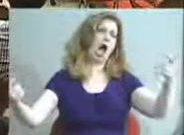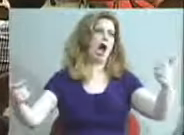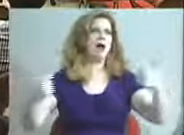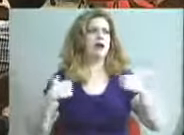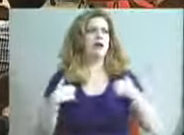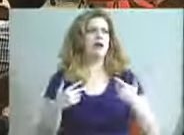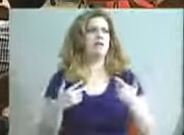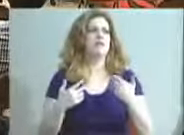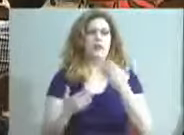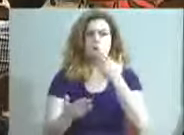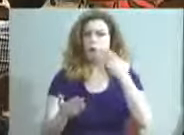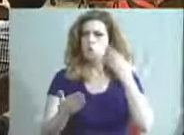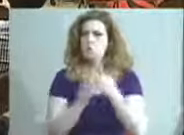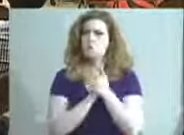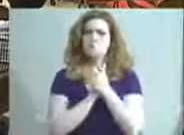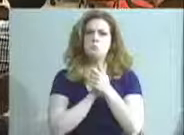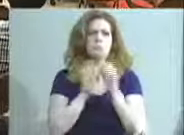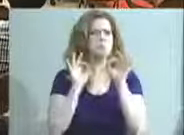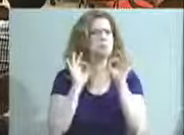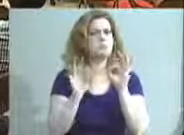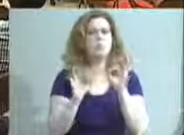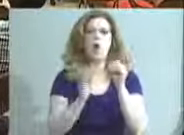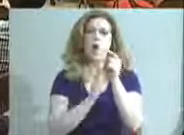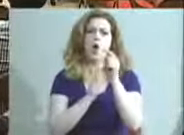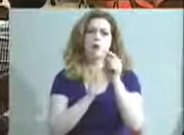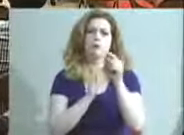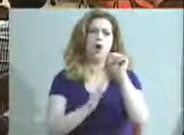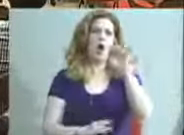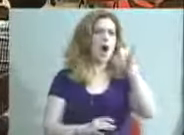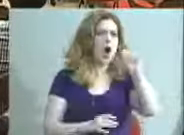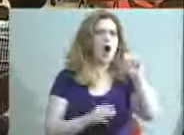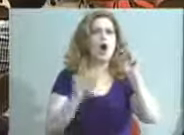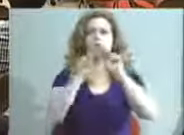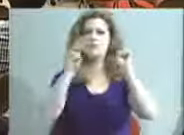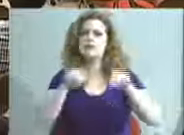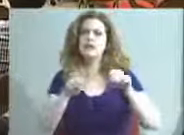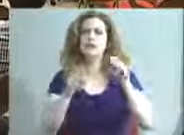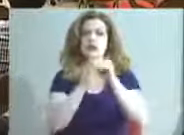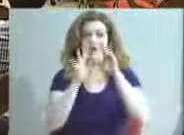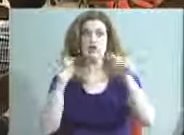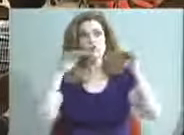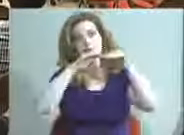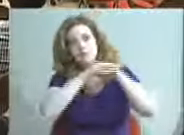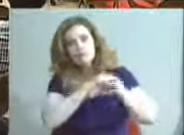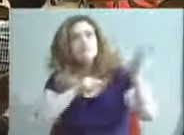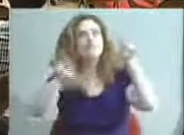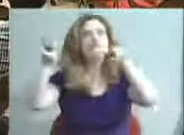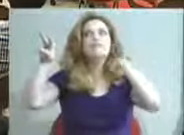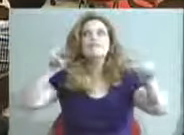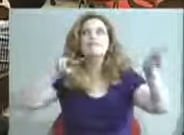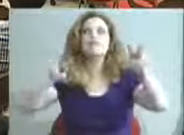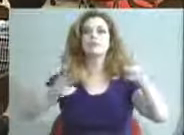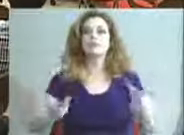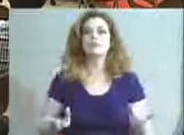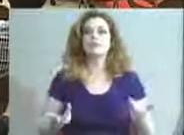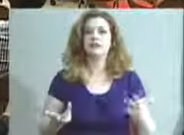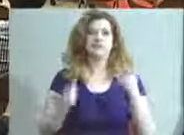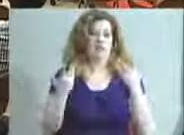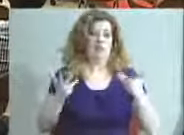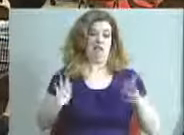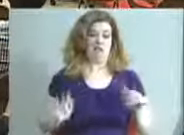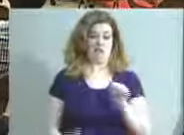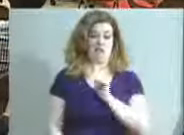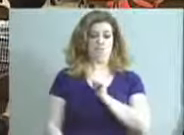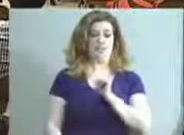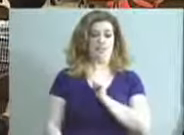great art museum here that our students will have the opportunity to see. So that's all I have. I think that